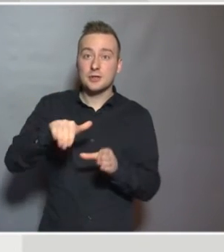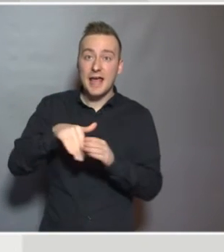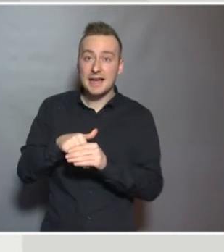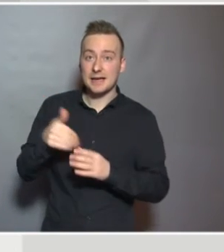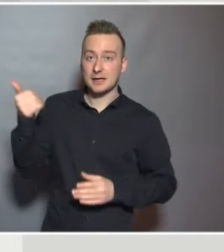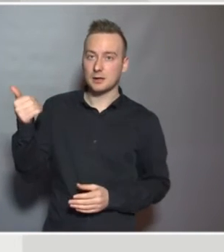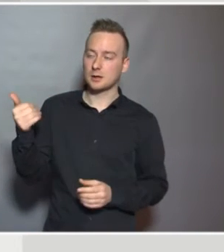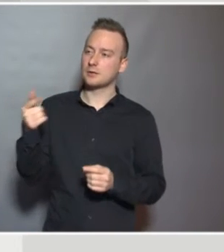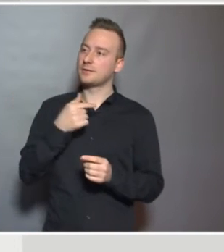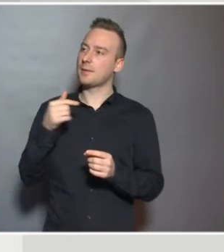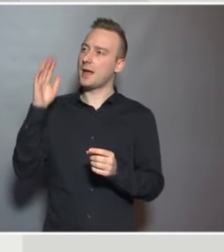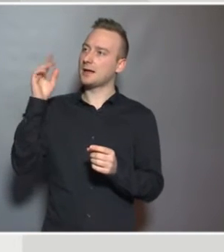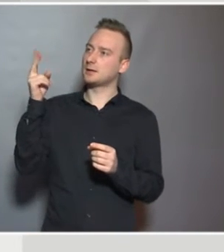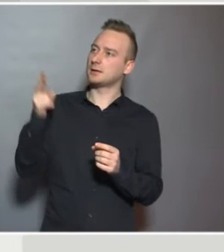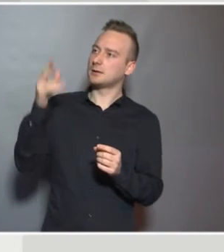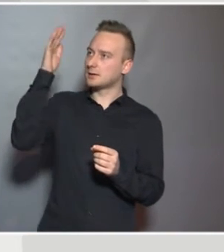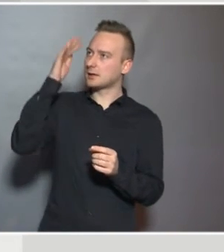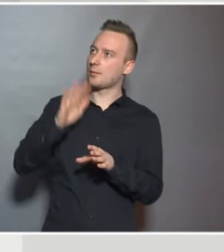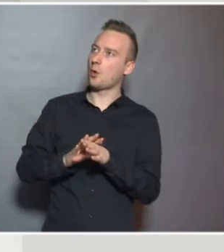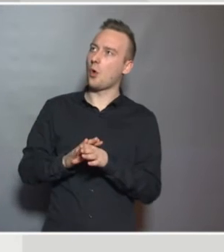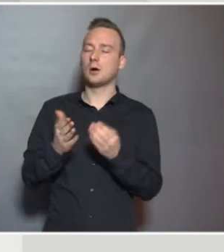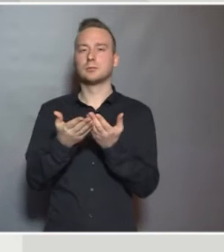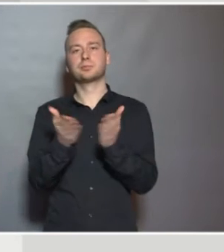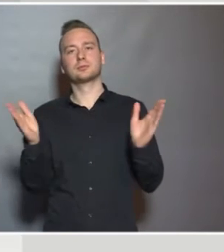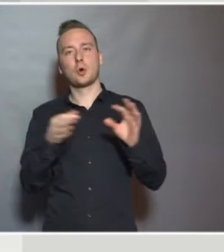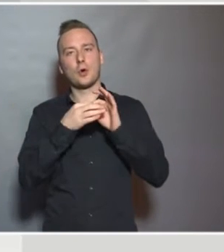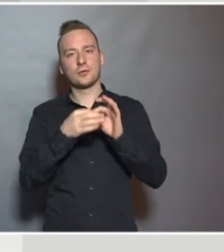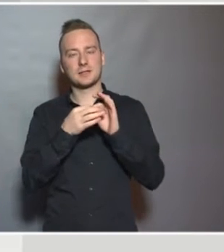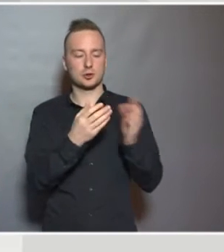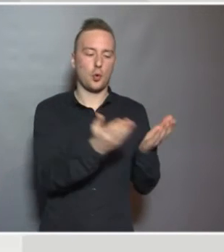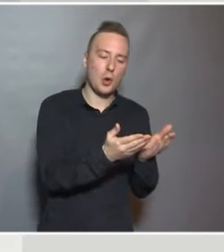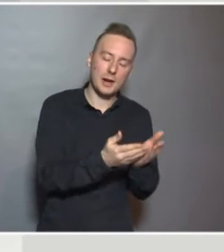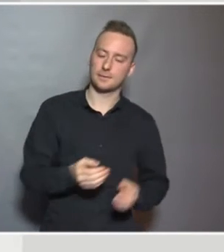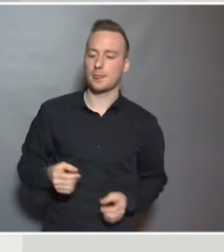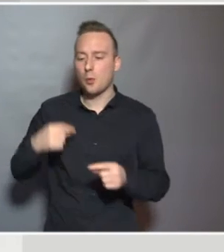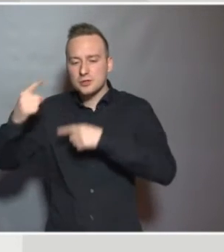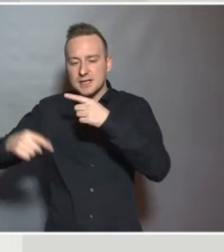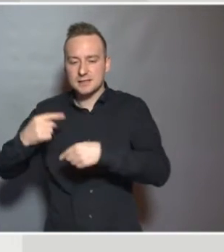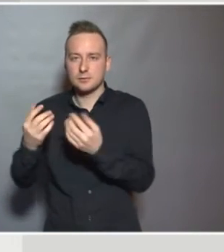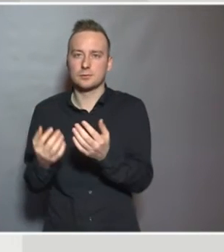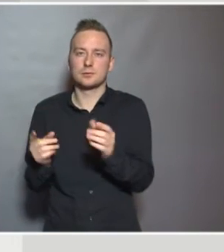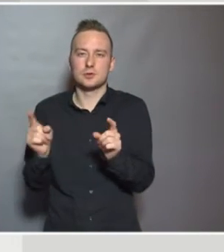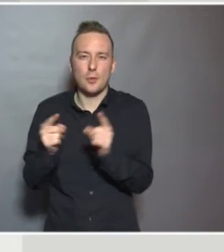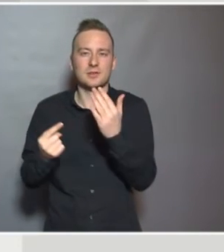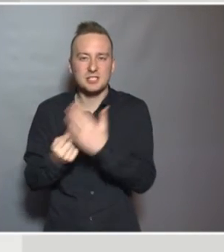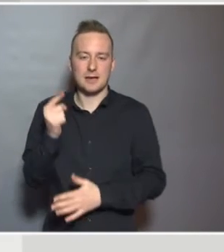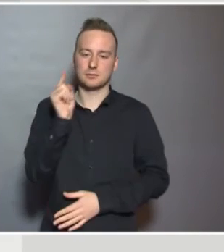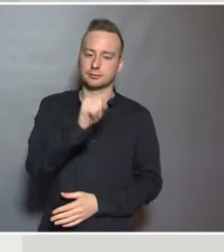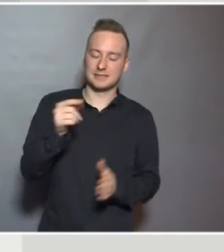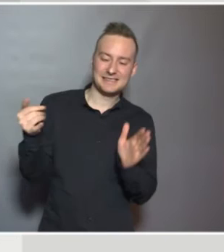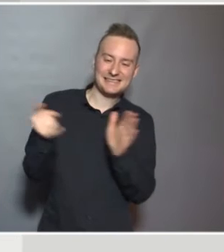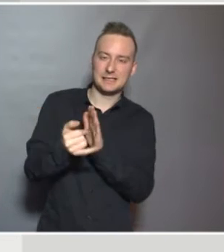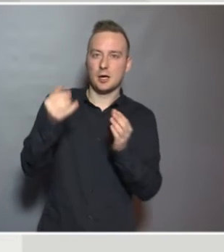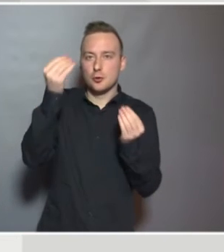thinking about, well, the wider context of the school and the processes that are happening within the education system.